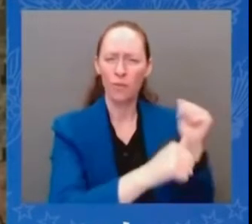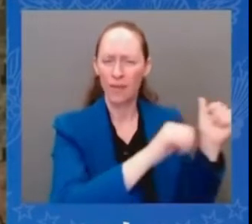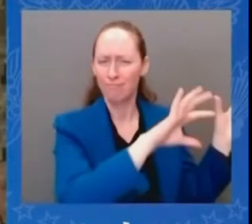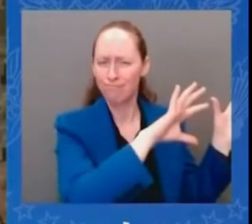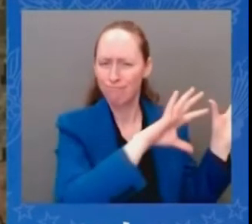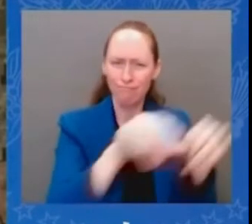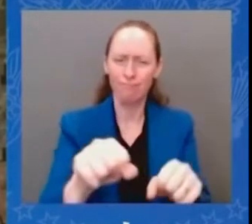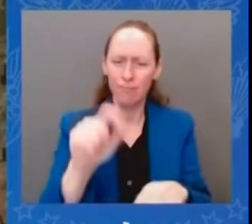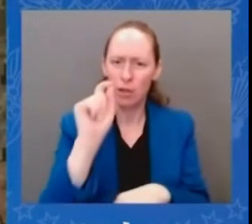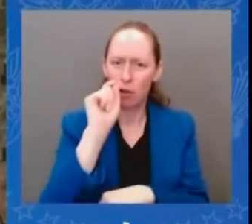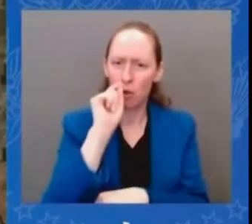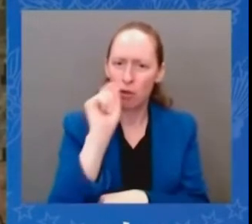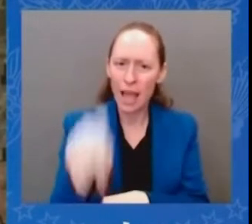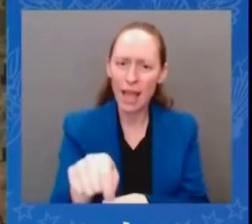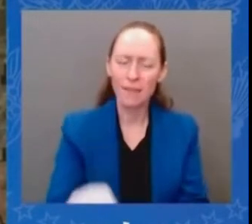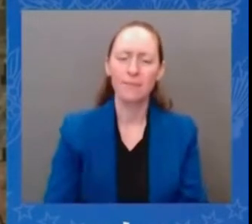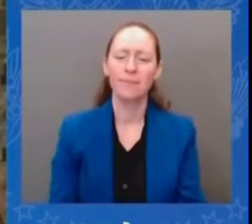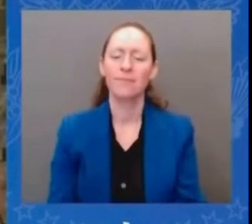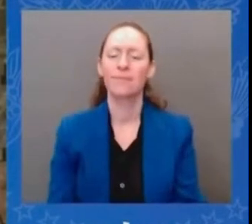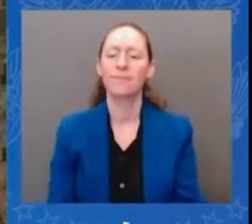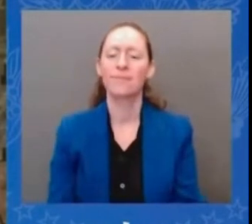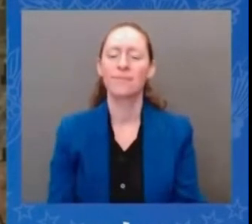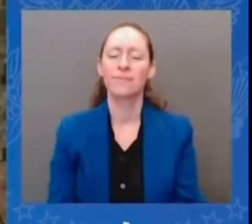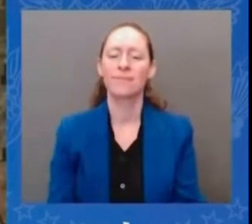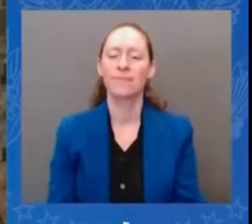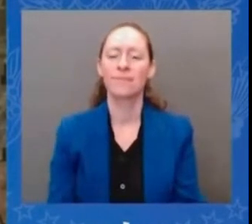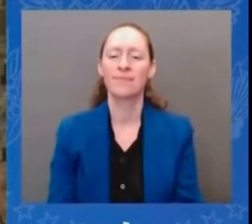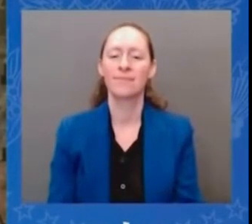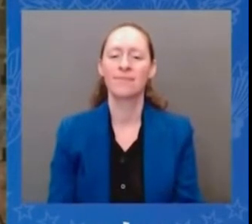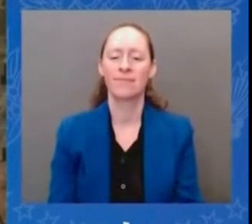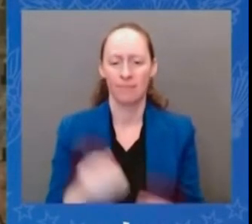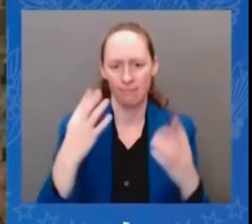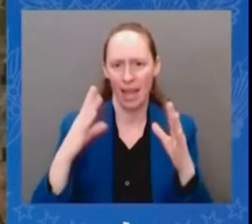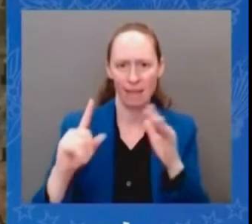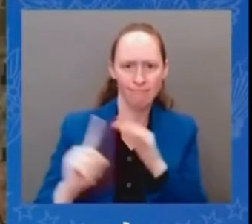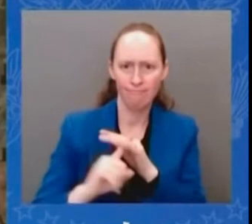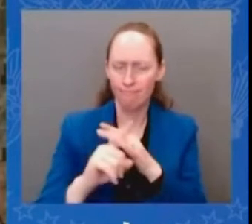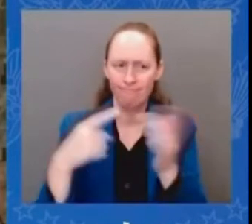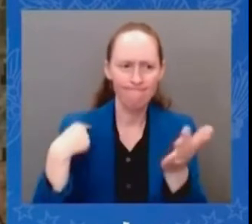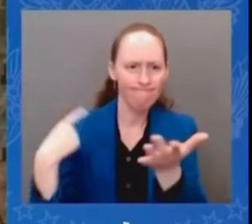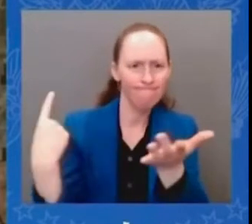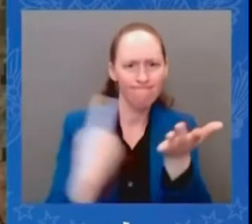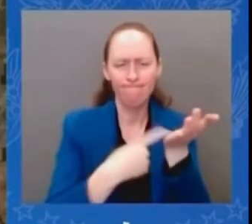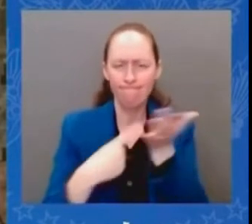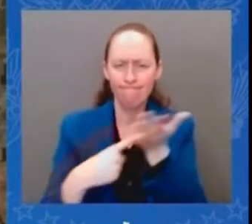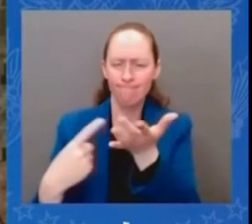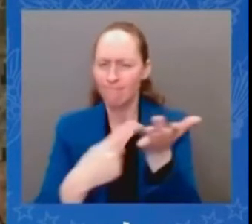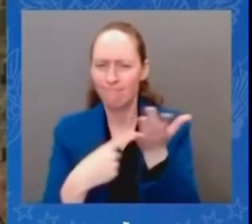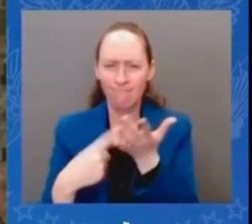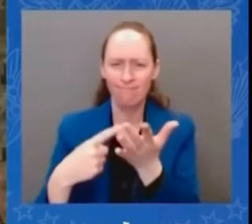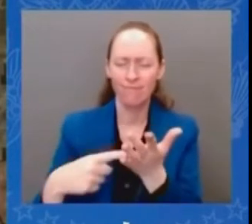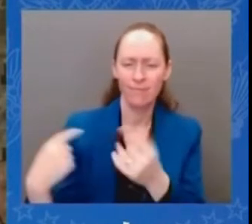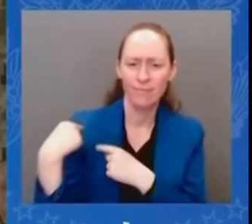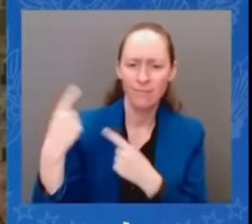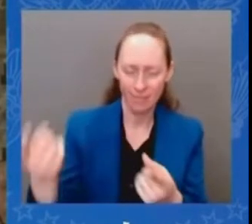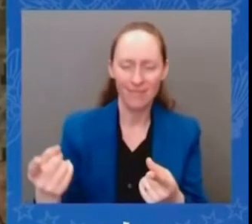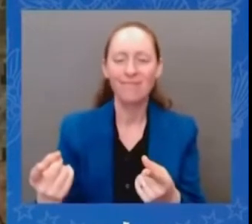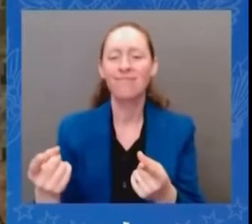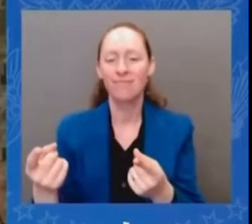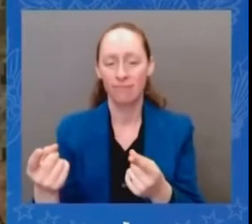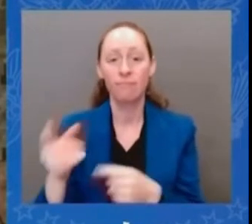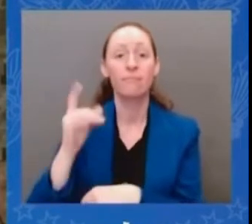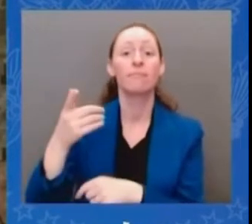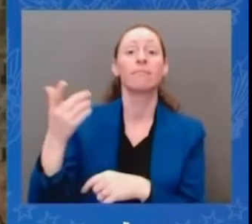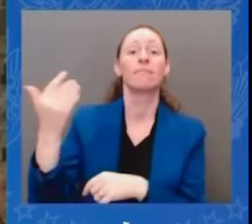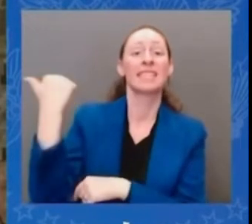that thanks to the bold agenda of our administration we pursue from day one to tackle the climate crisis and advance energy and security at